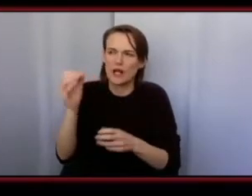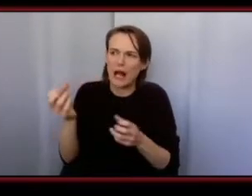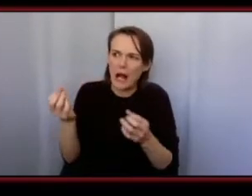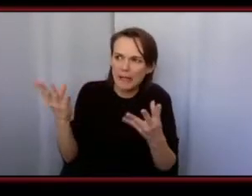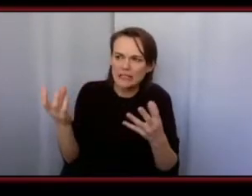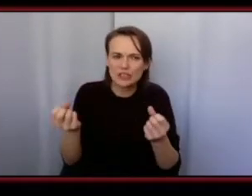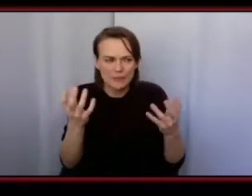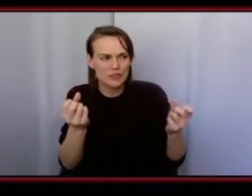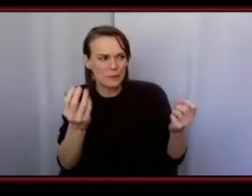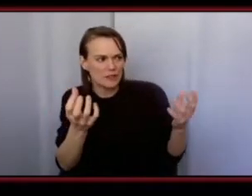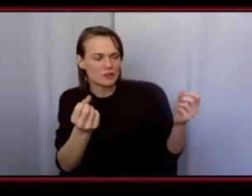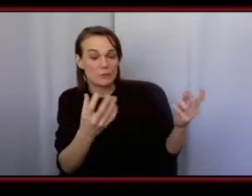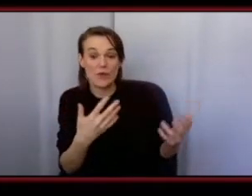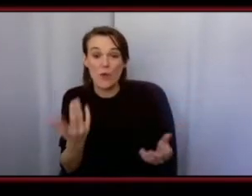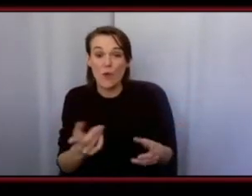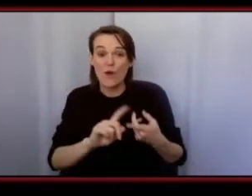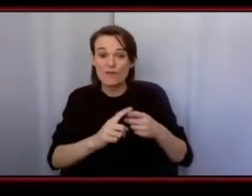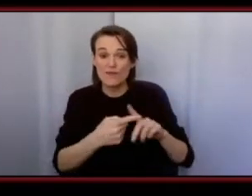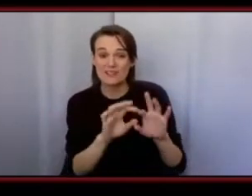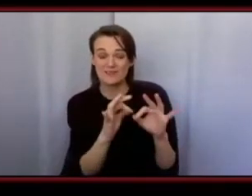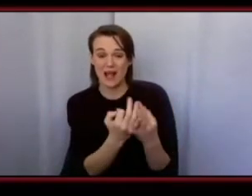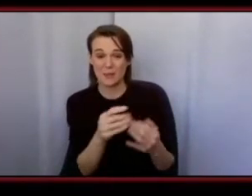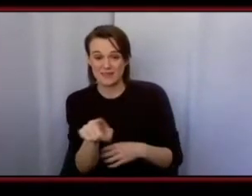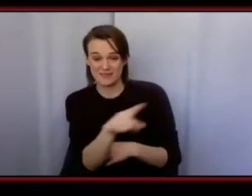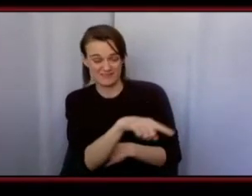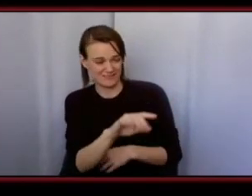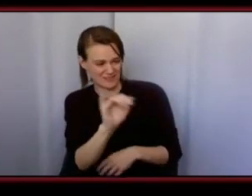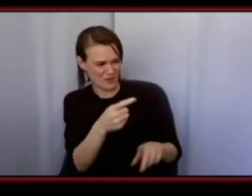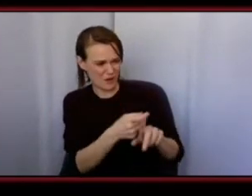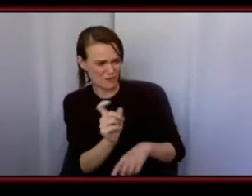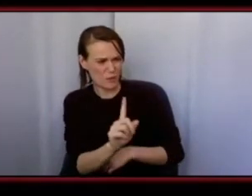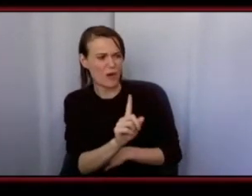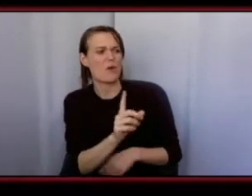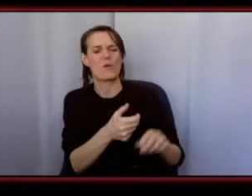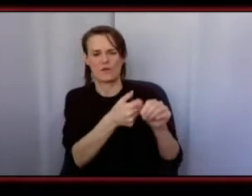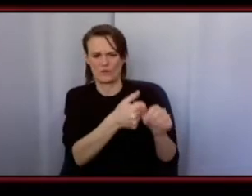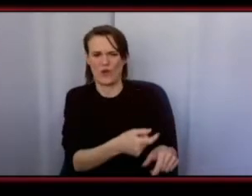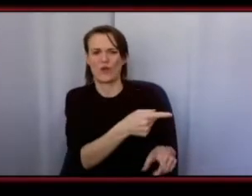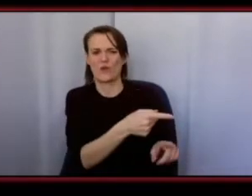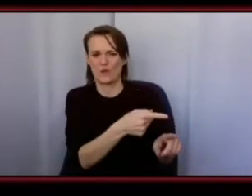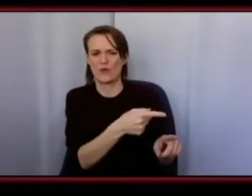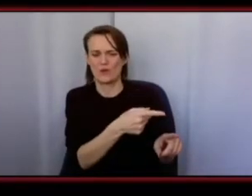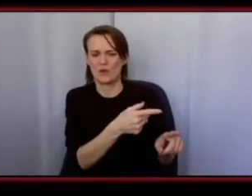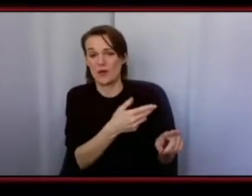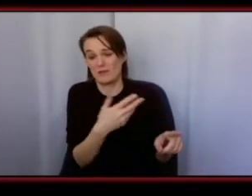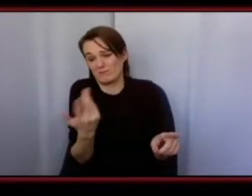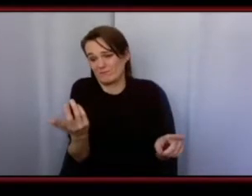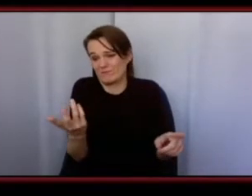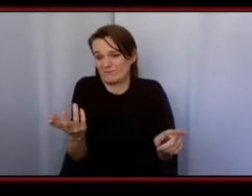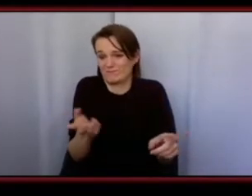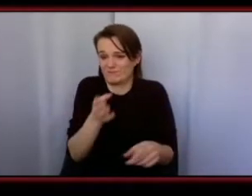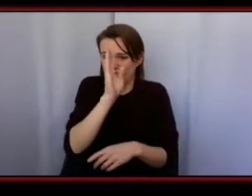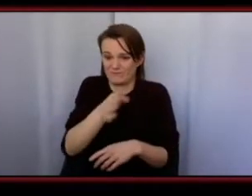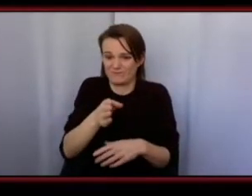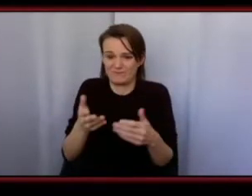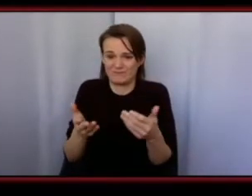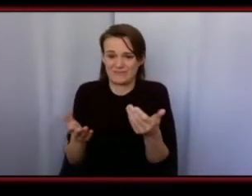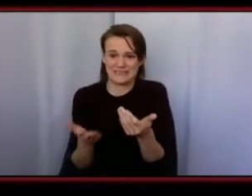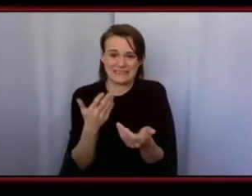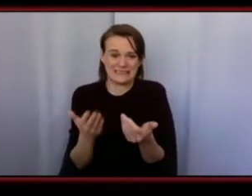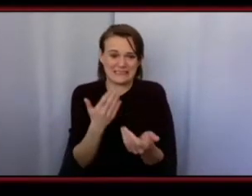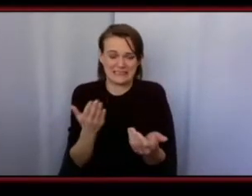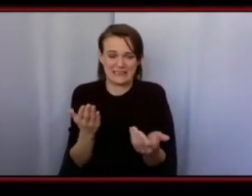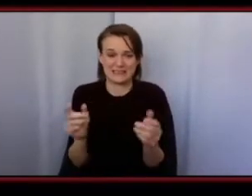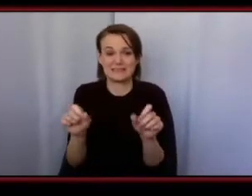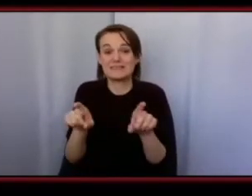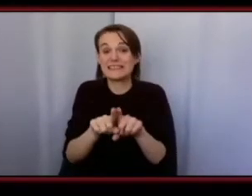businesses have uh insurance with and just kind of go from there it's it's pretty straightforward just like getting current showing but um